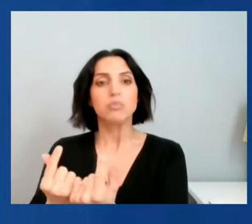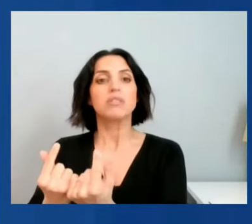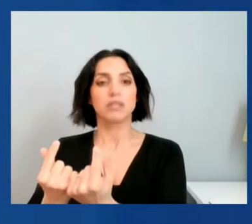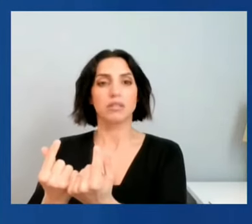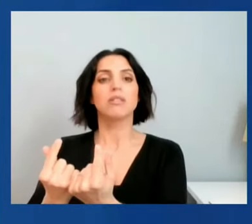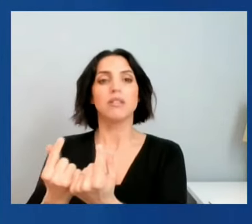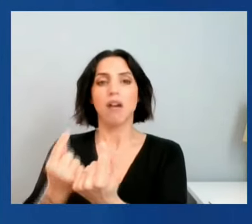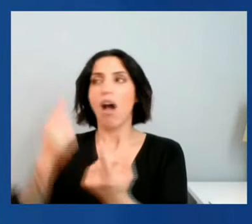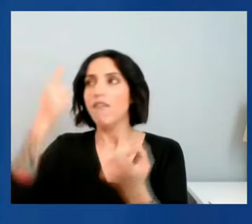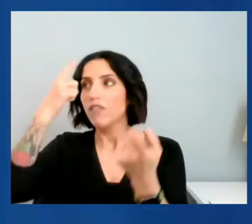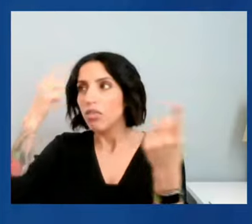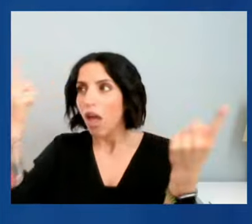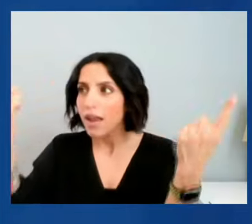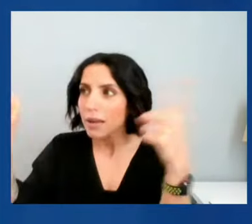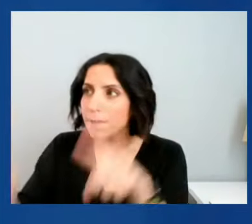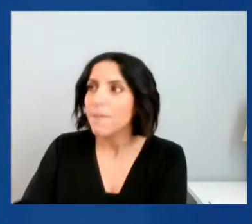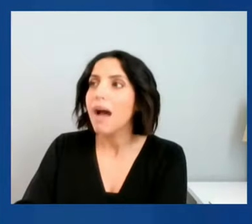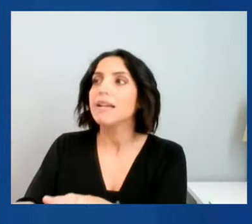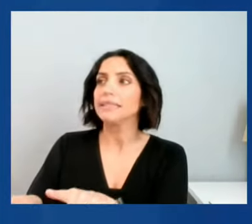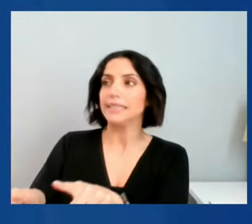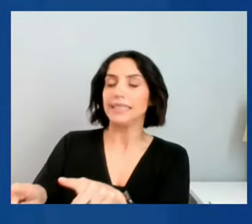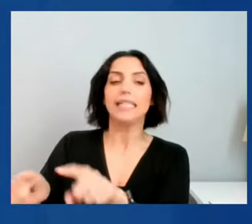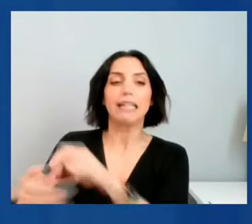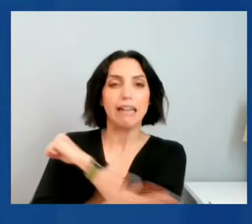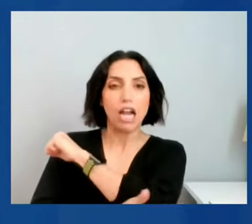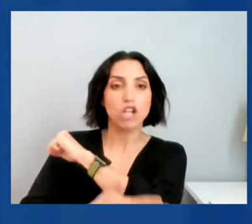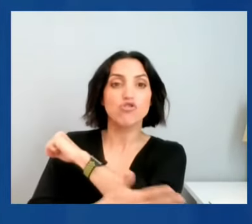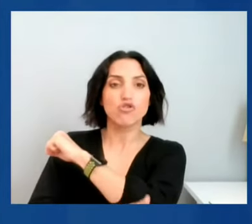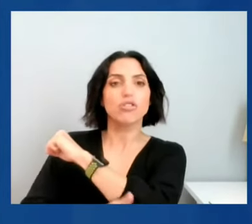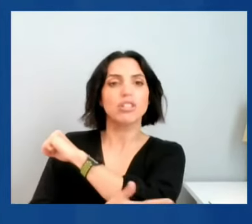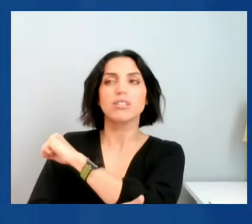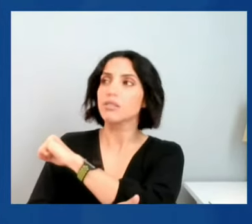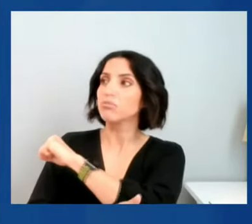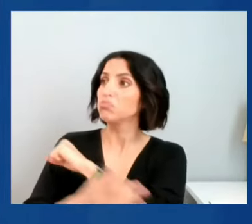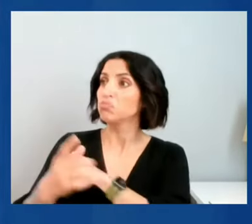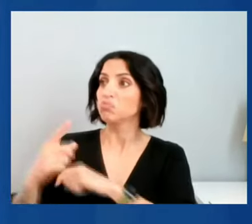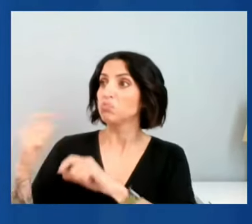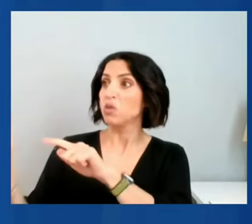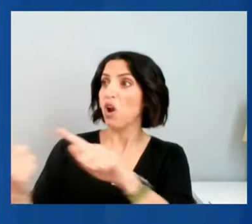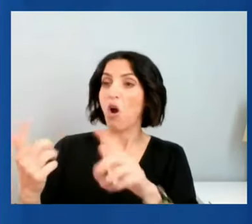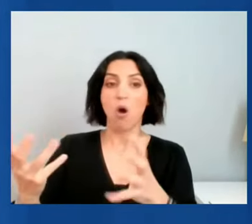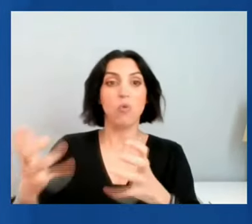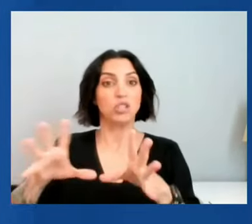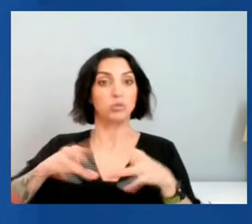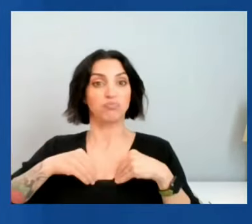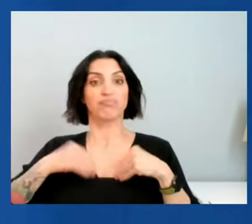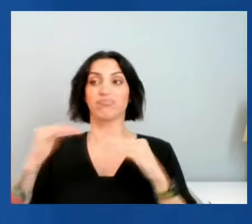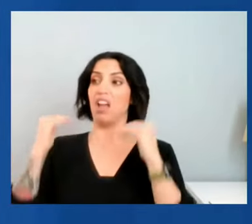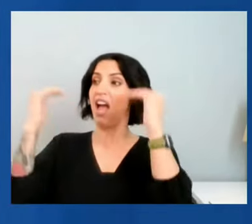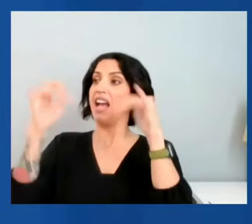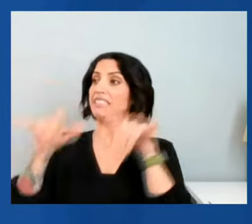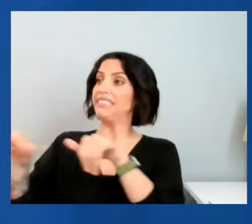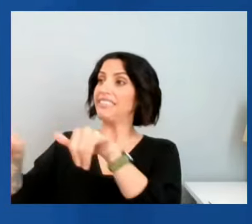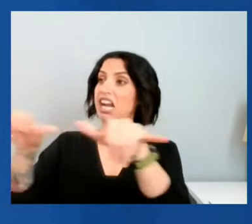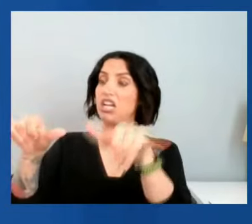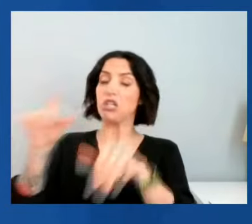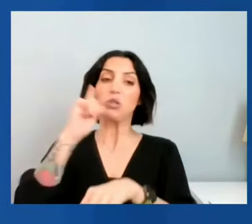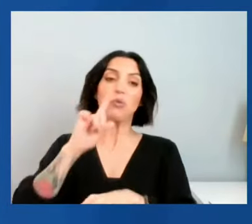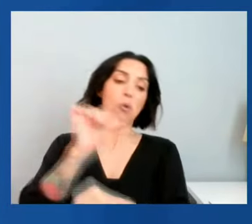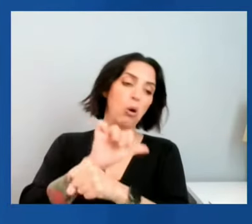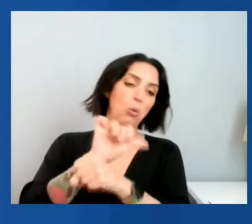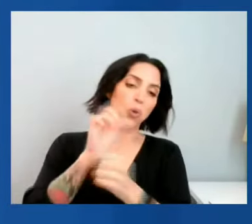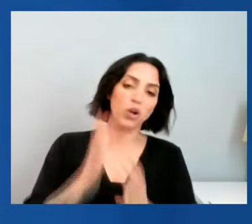countries that wish to adopt high standards, whether it's with respect to labor, the environment,